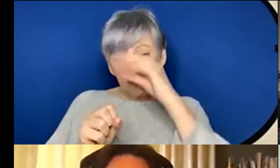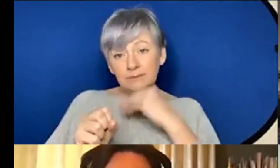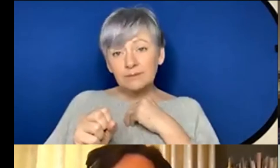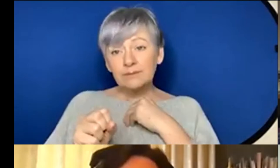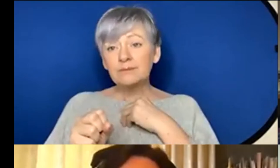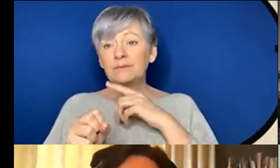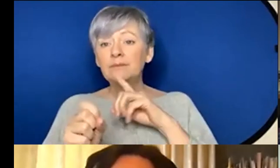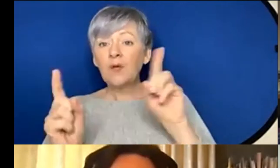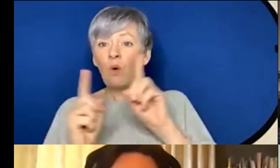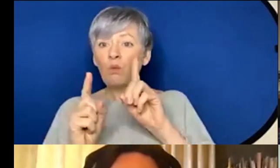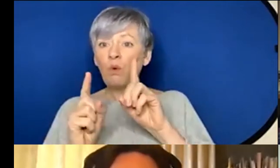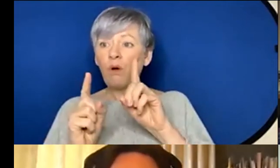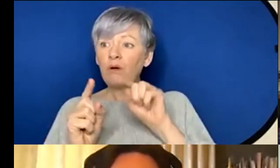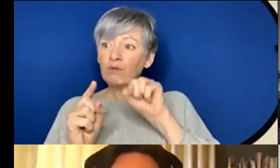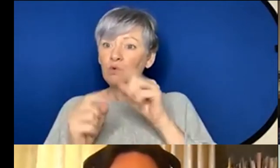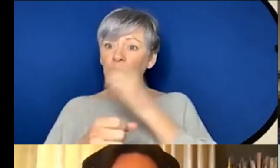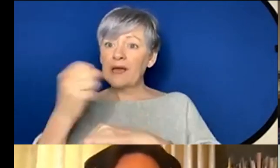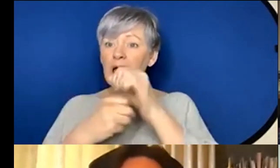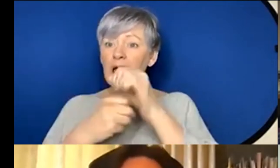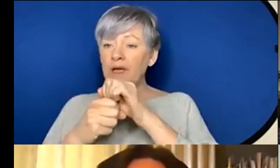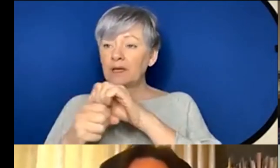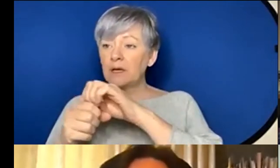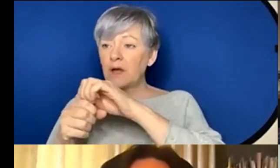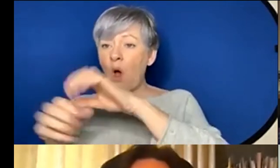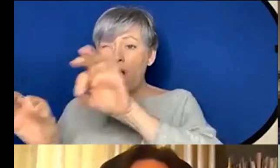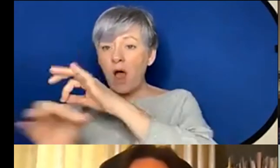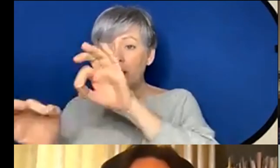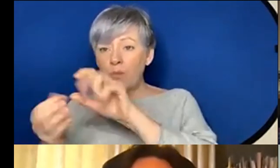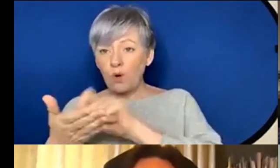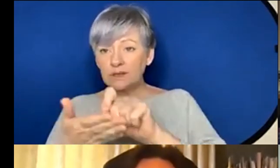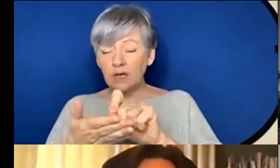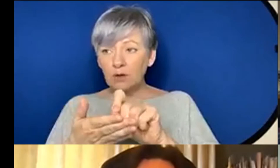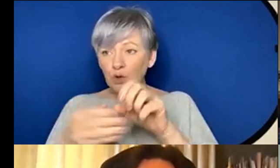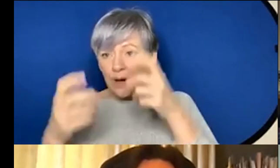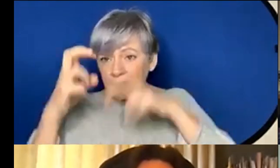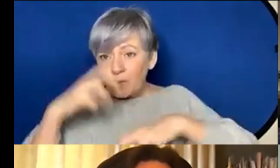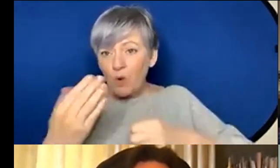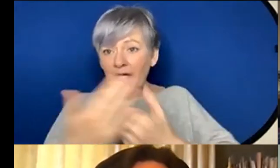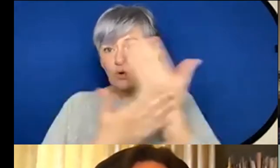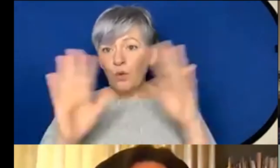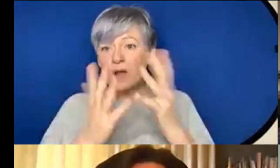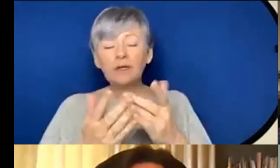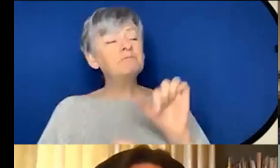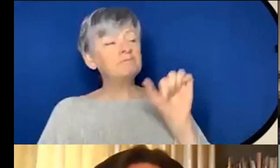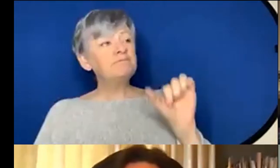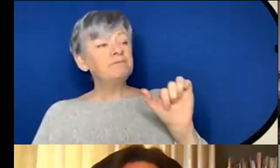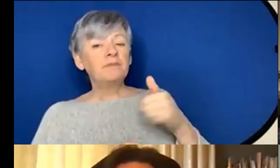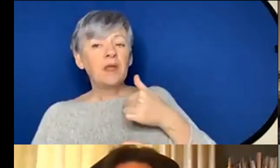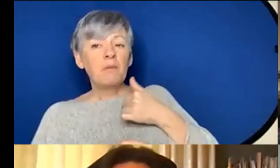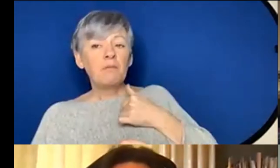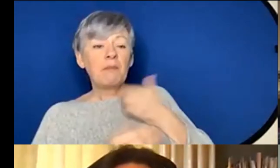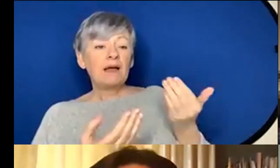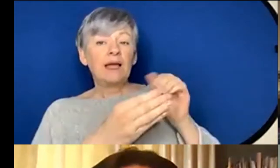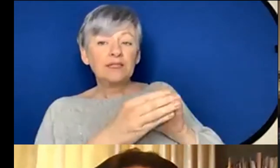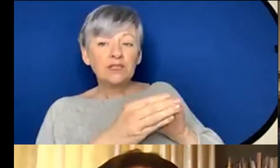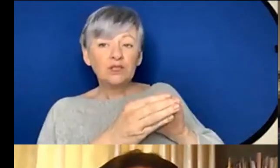becoming a composer and what support was there to help you explore that new world yeah so my entry to the composition